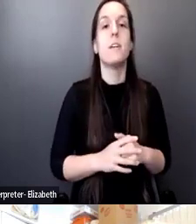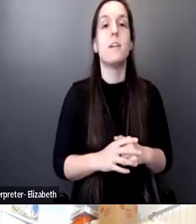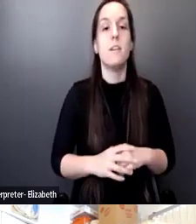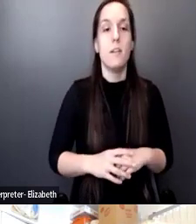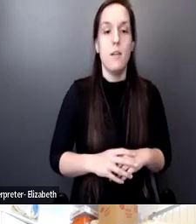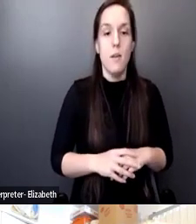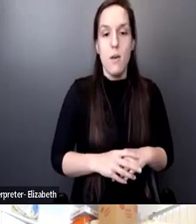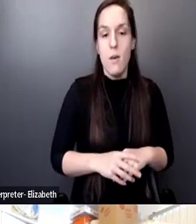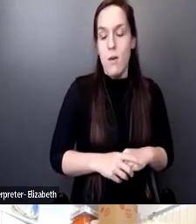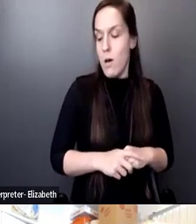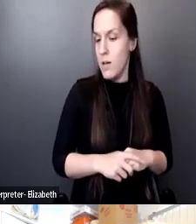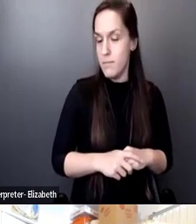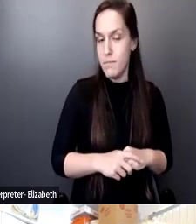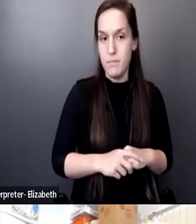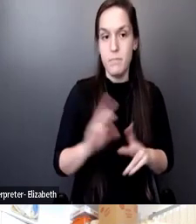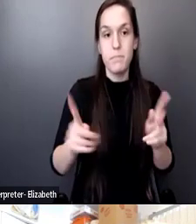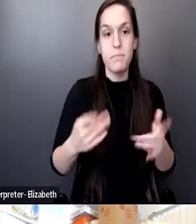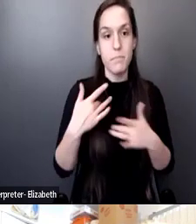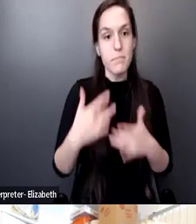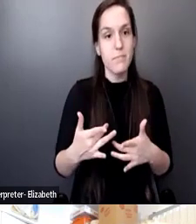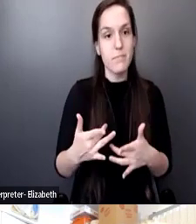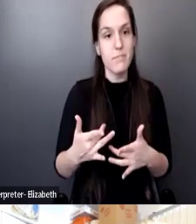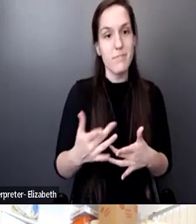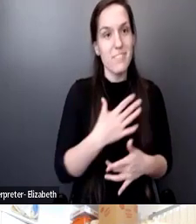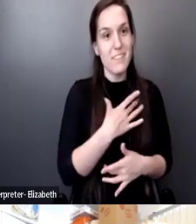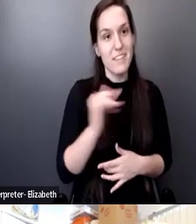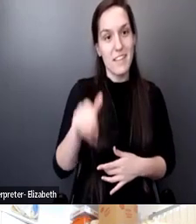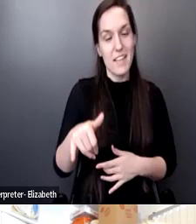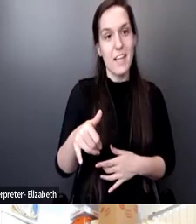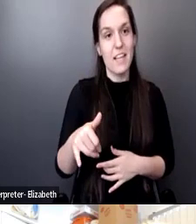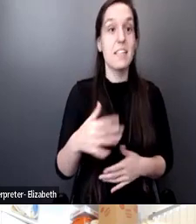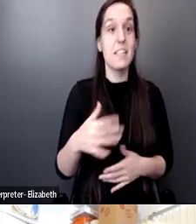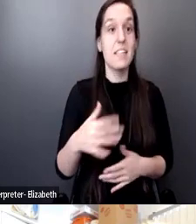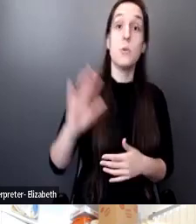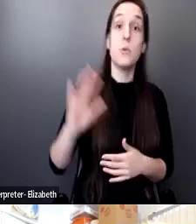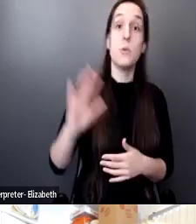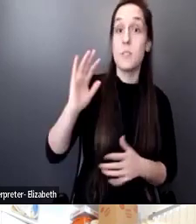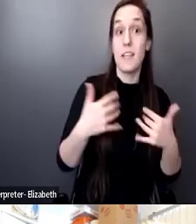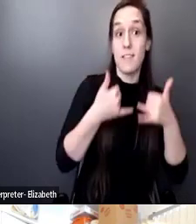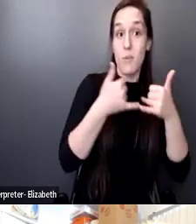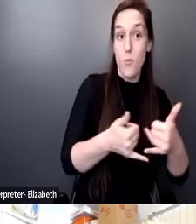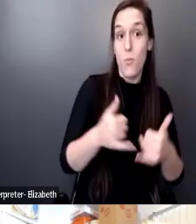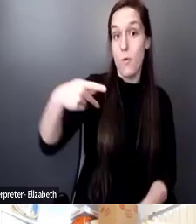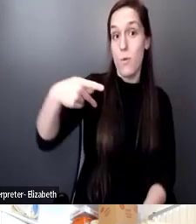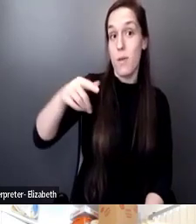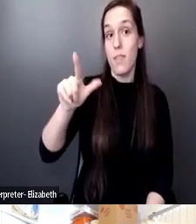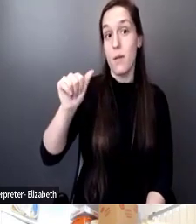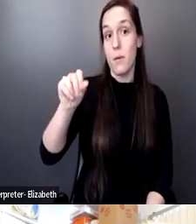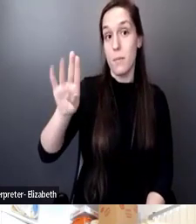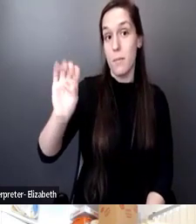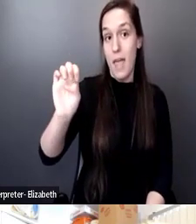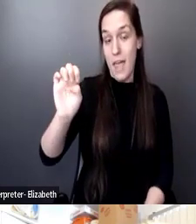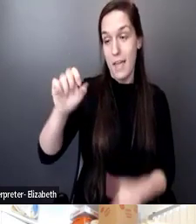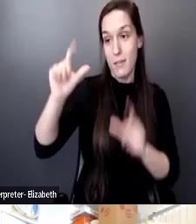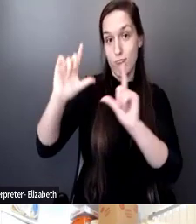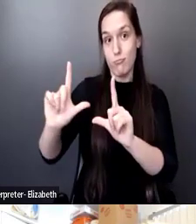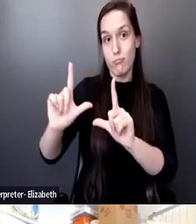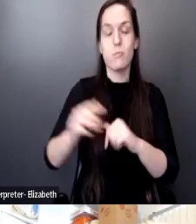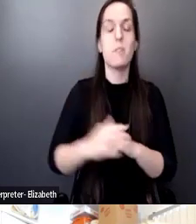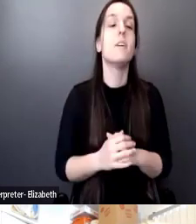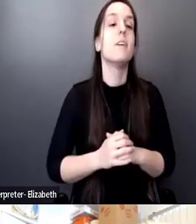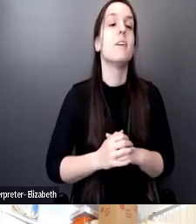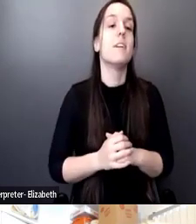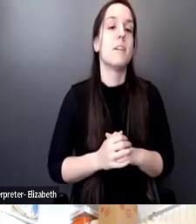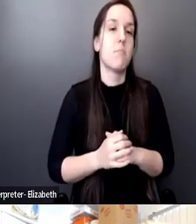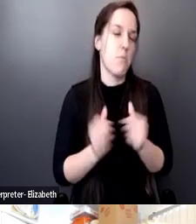They we people tend to like that more than a plaque. So we've been doing that. And I want to thank our interpreters,